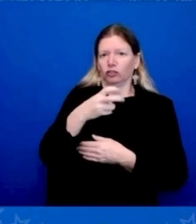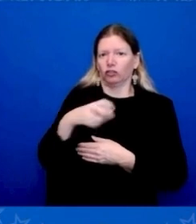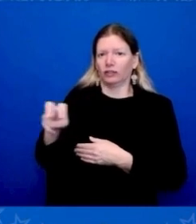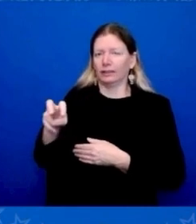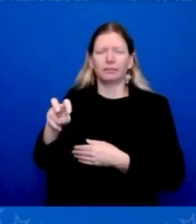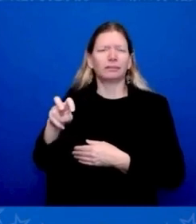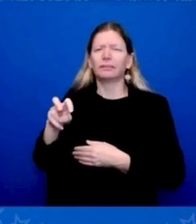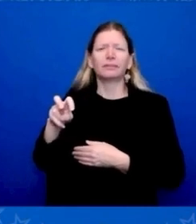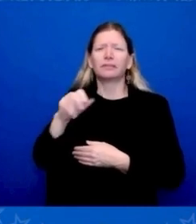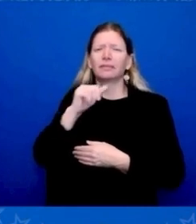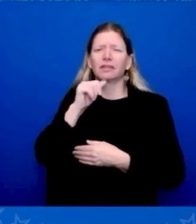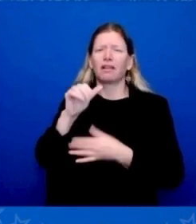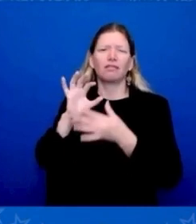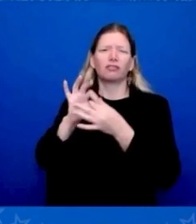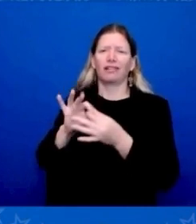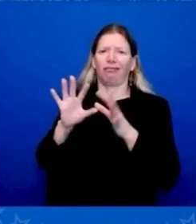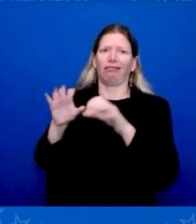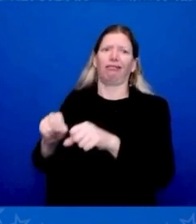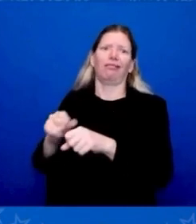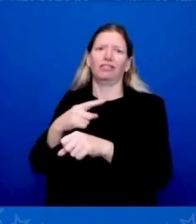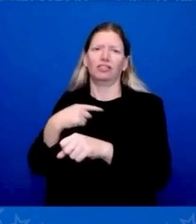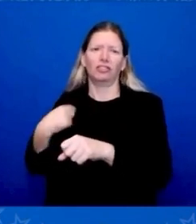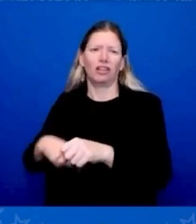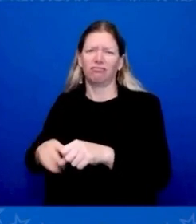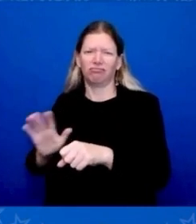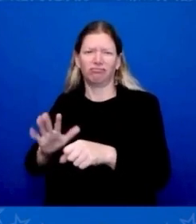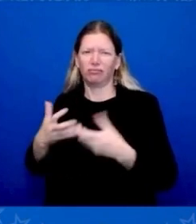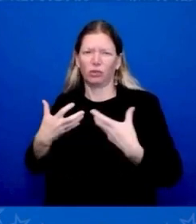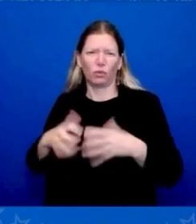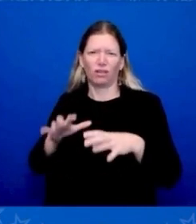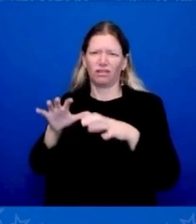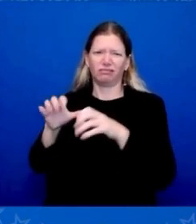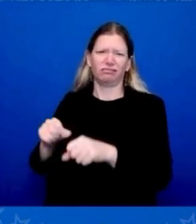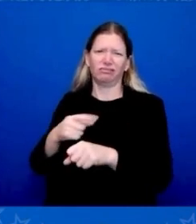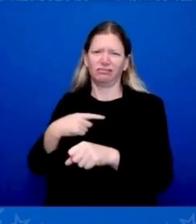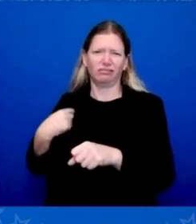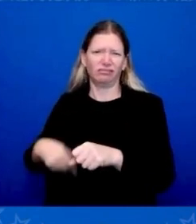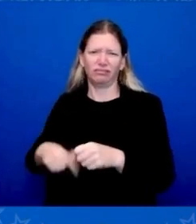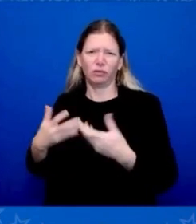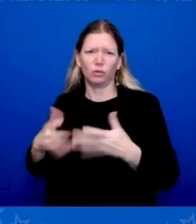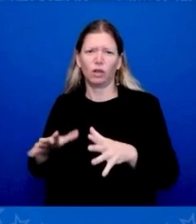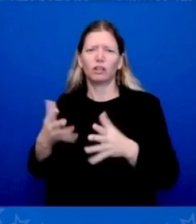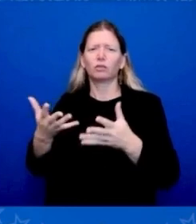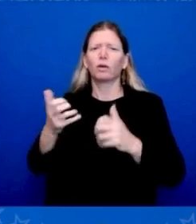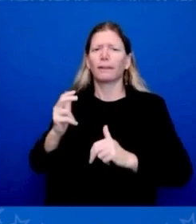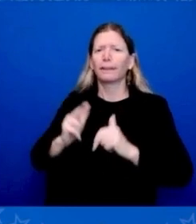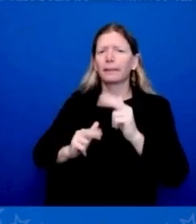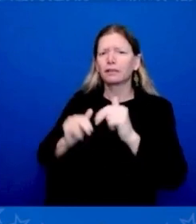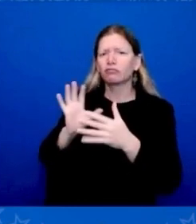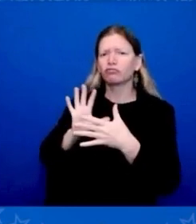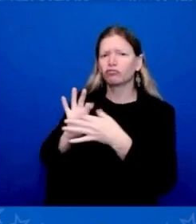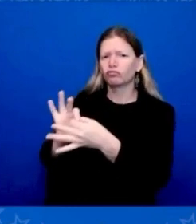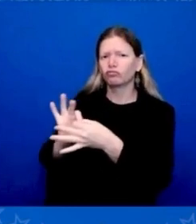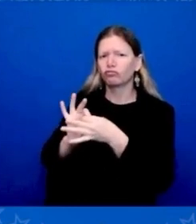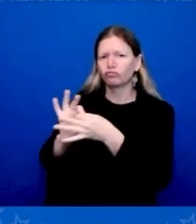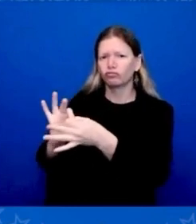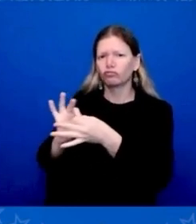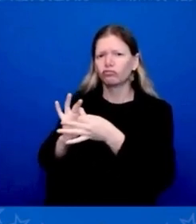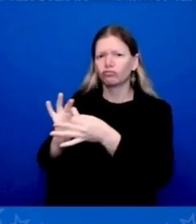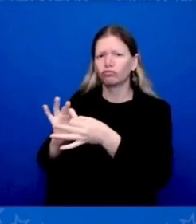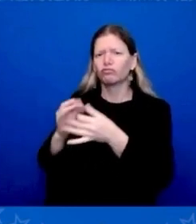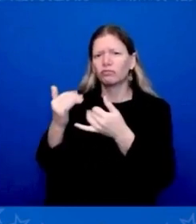China. I just want to make sure we have a relationship with China that is on the up and up squared away. Everybody knows what it's all about.